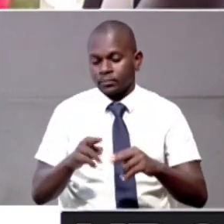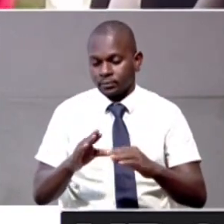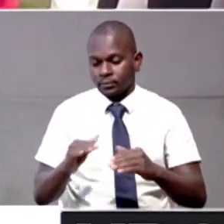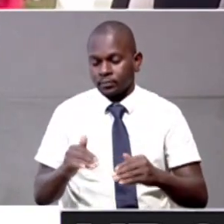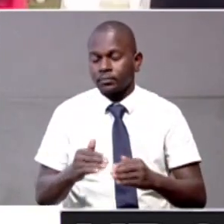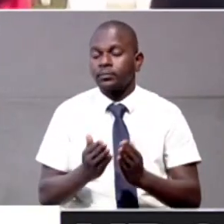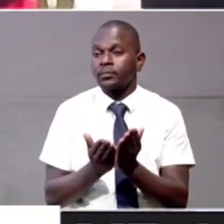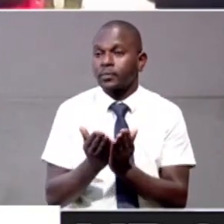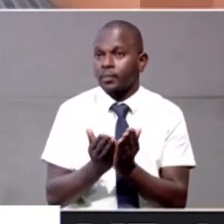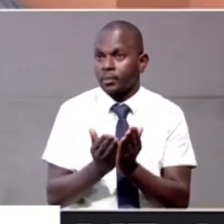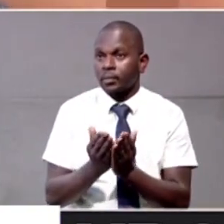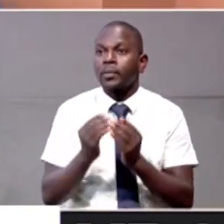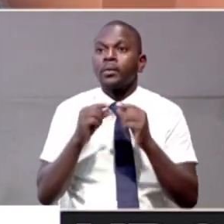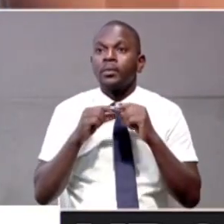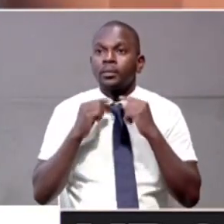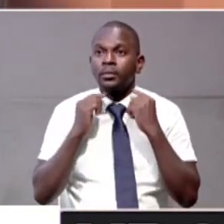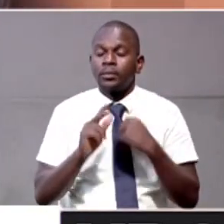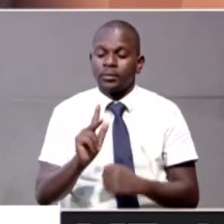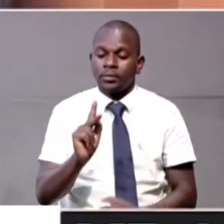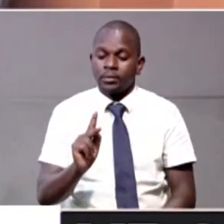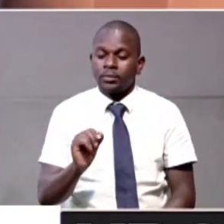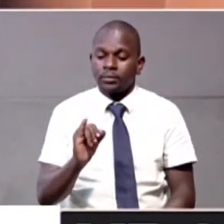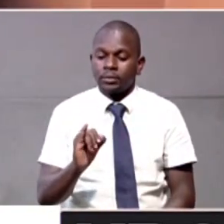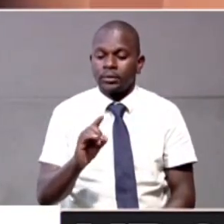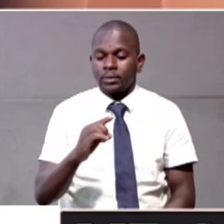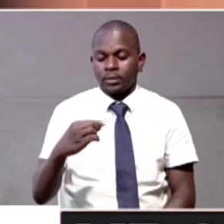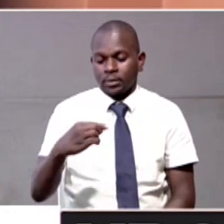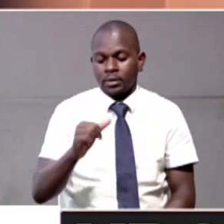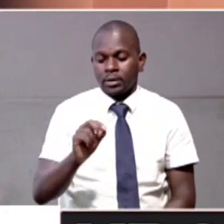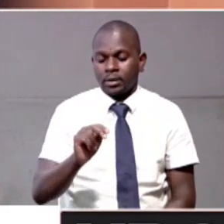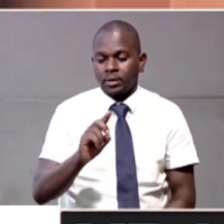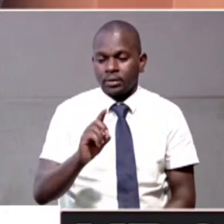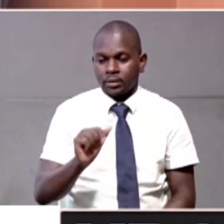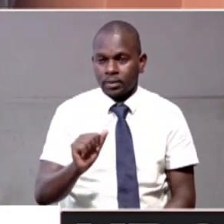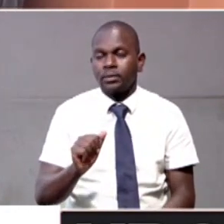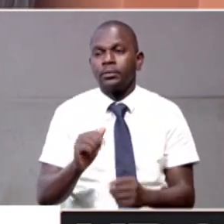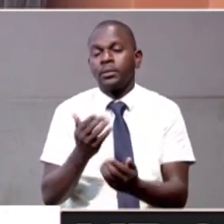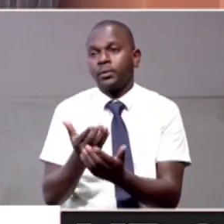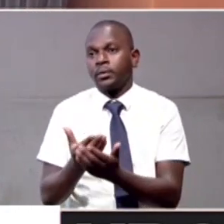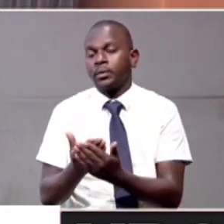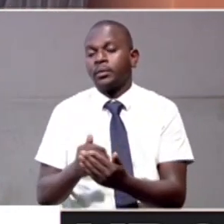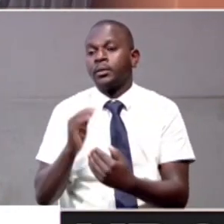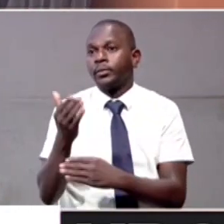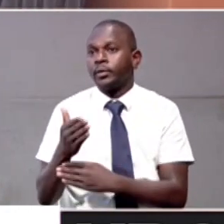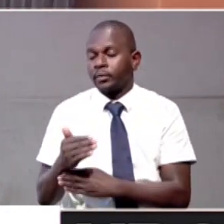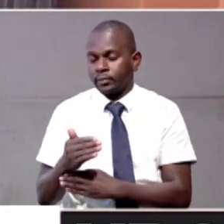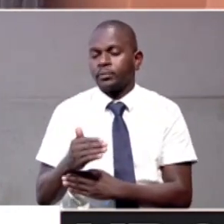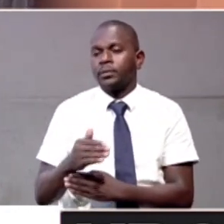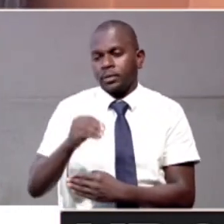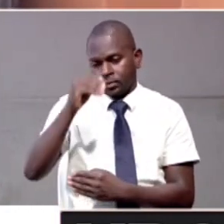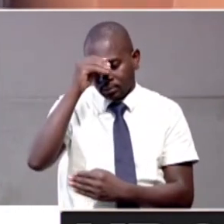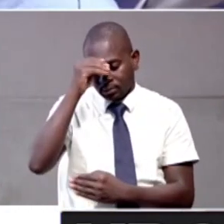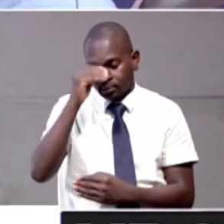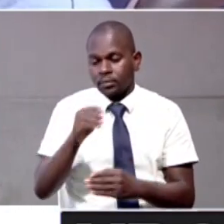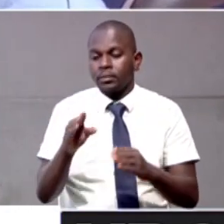with a mass led by Reverend Father Galandi Chiganda of Mitala Maria Parish, who urged Ministry of Education and Sports to allocate enough